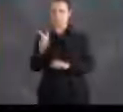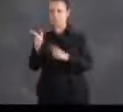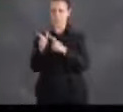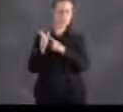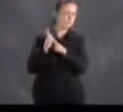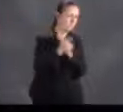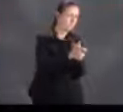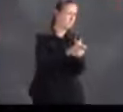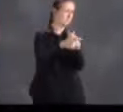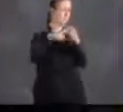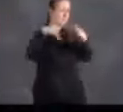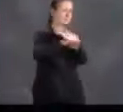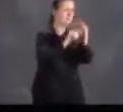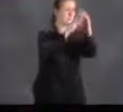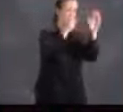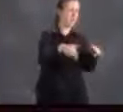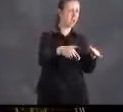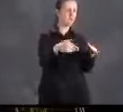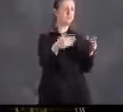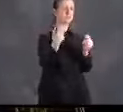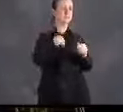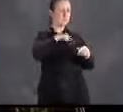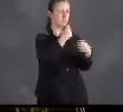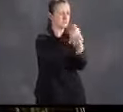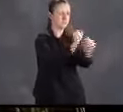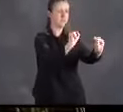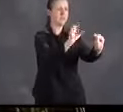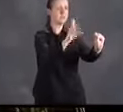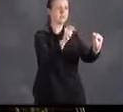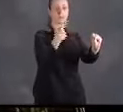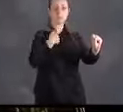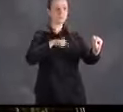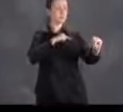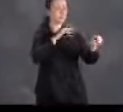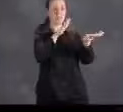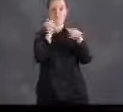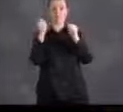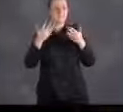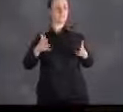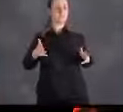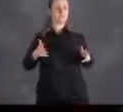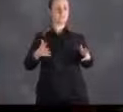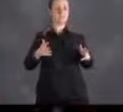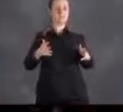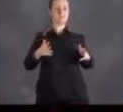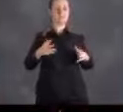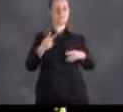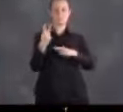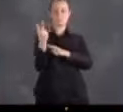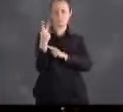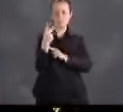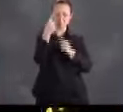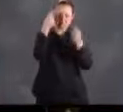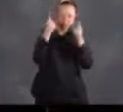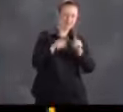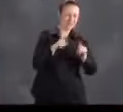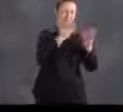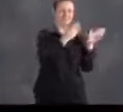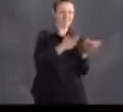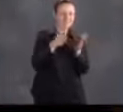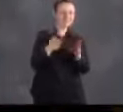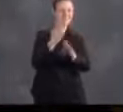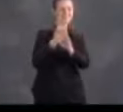He ran back into the house to save us, but we were already outside. If only we had agreed on a plan